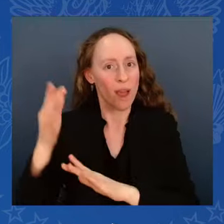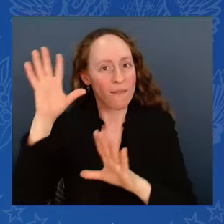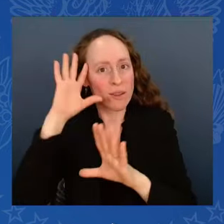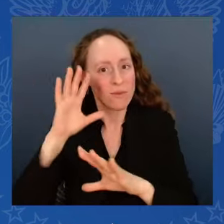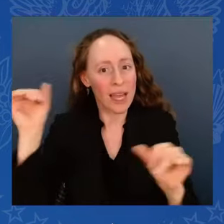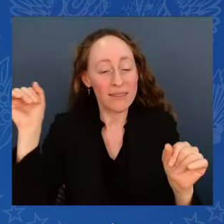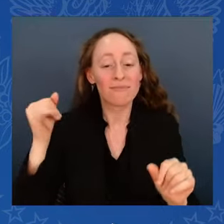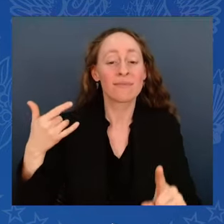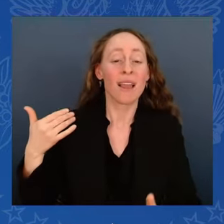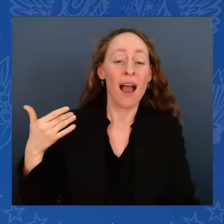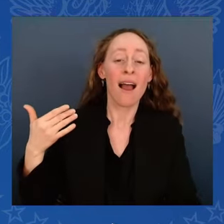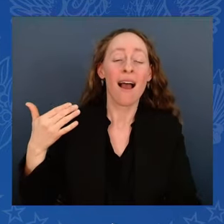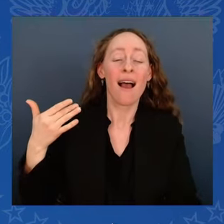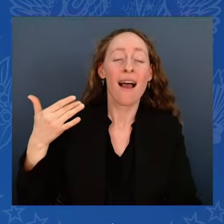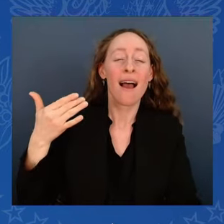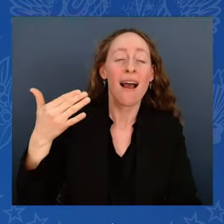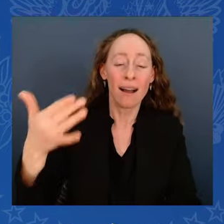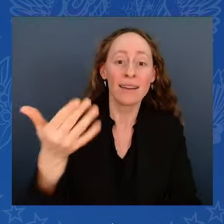our convention.